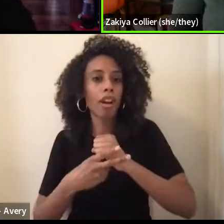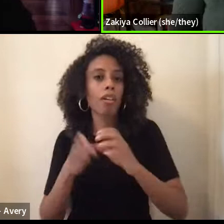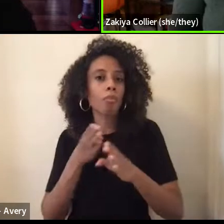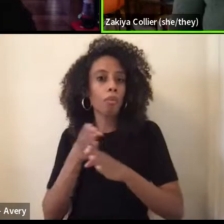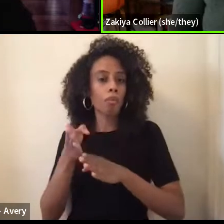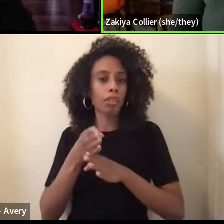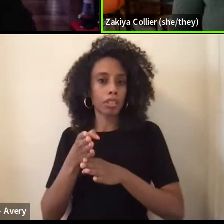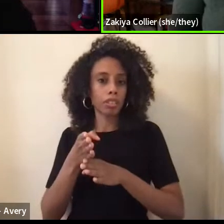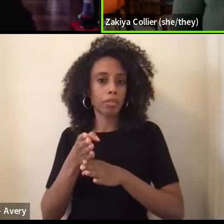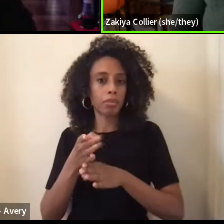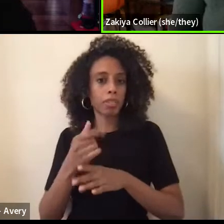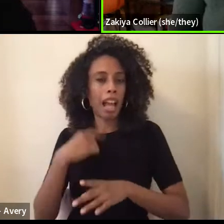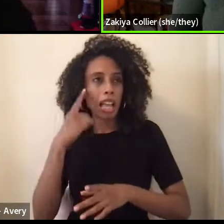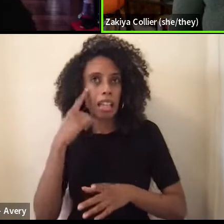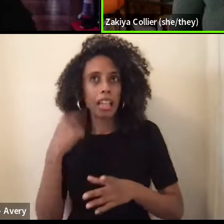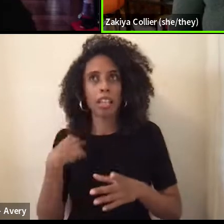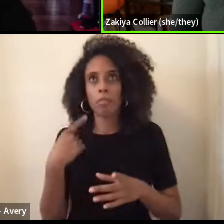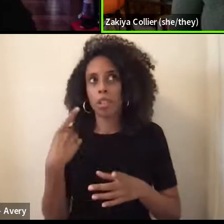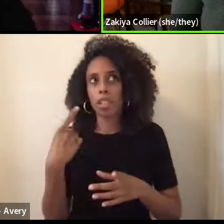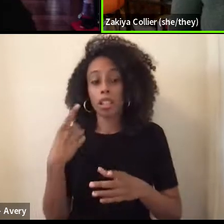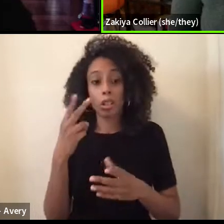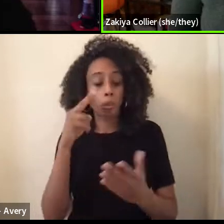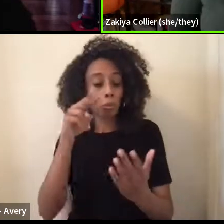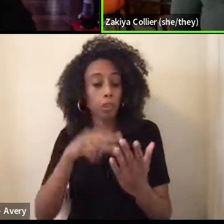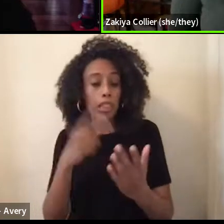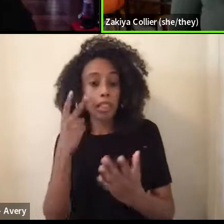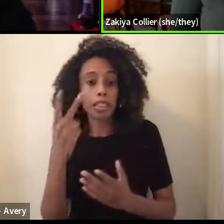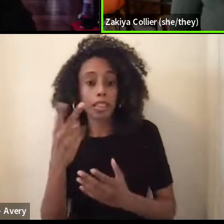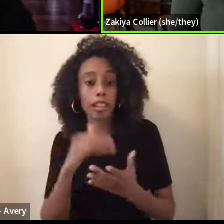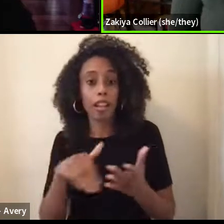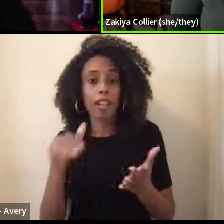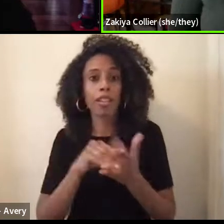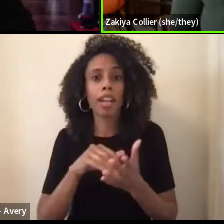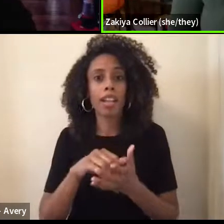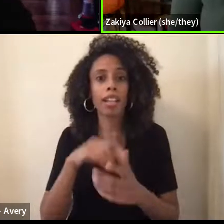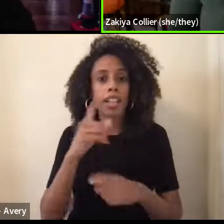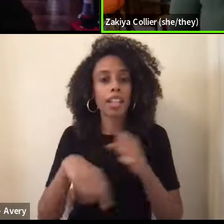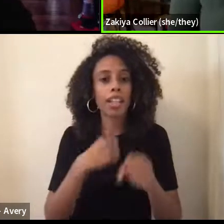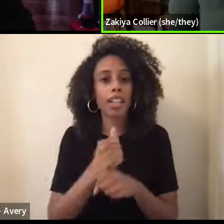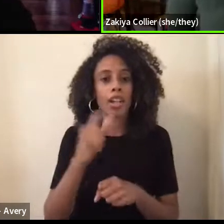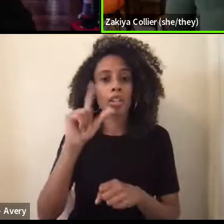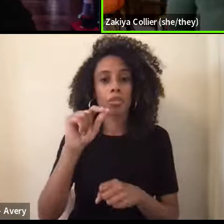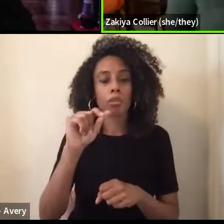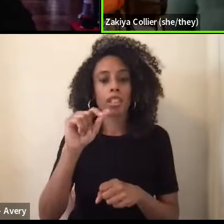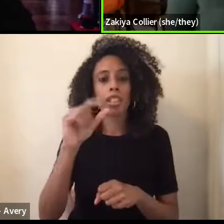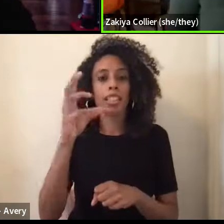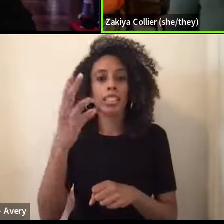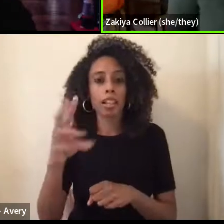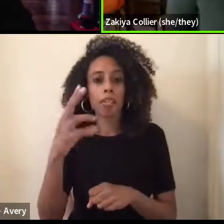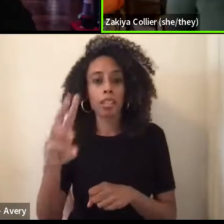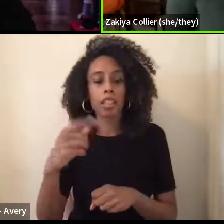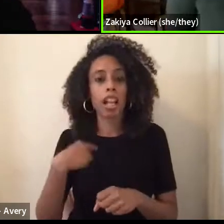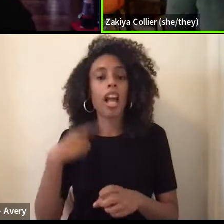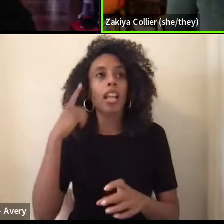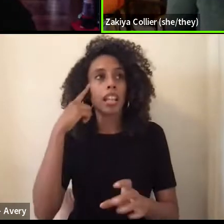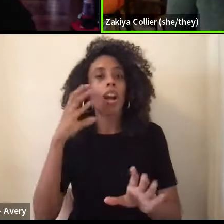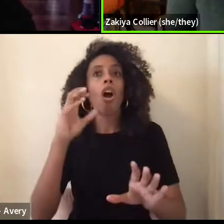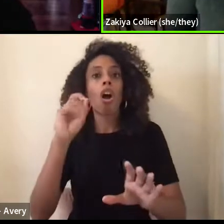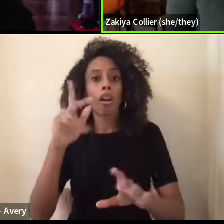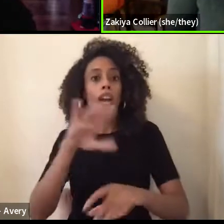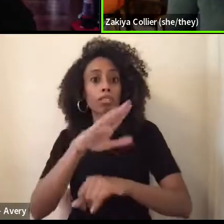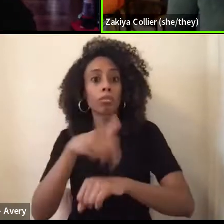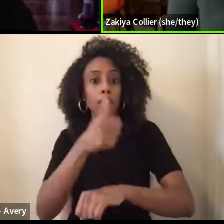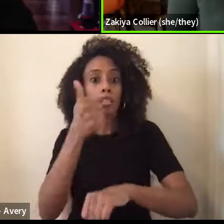like 2017, I was kind of like, okay, it's been established that